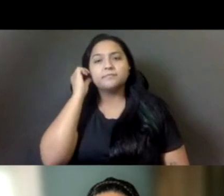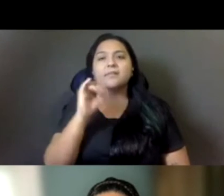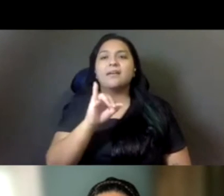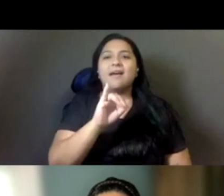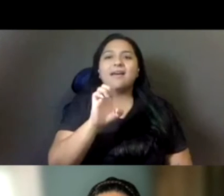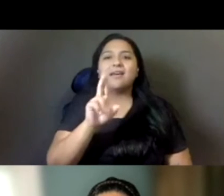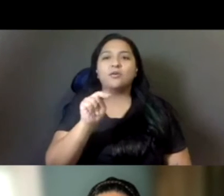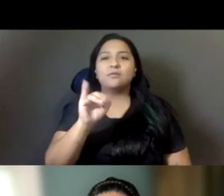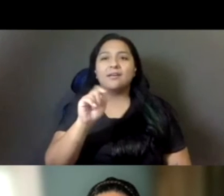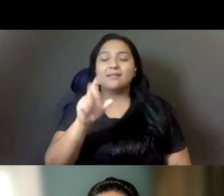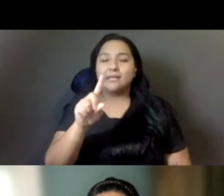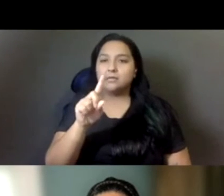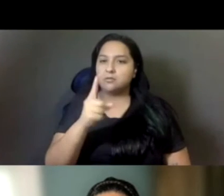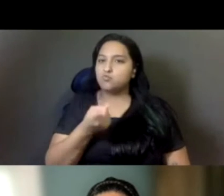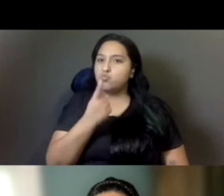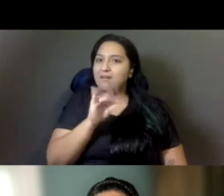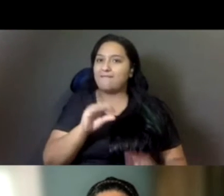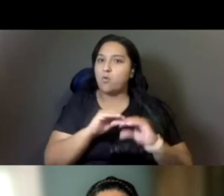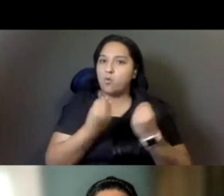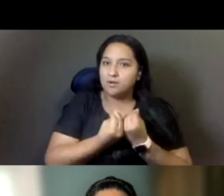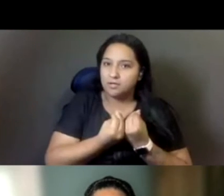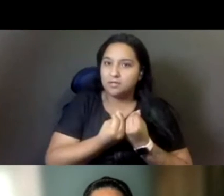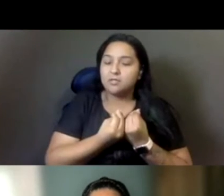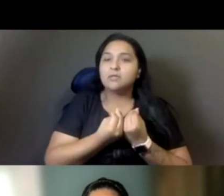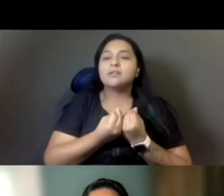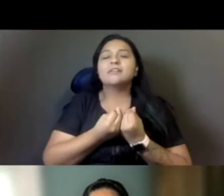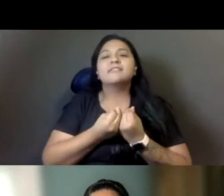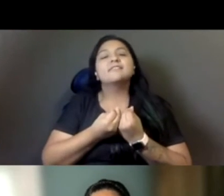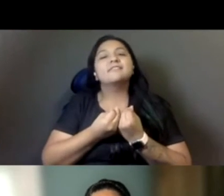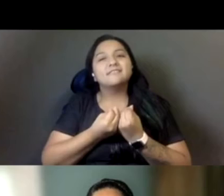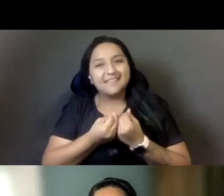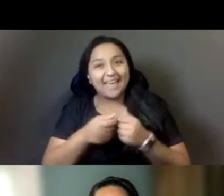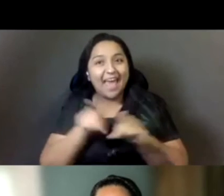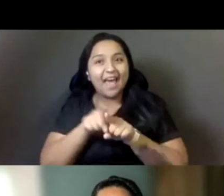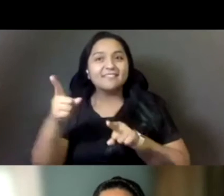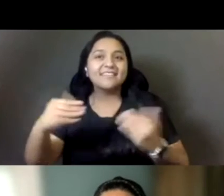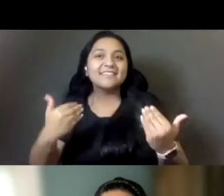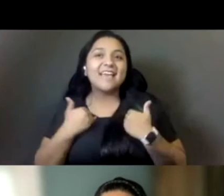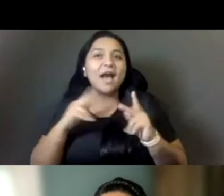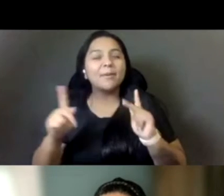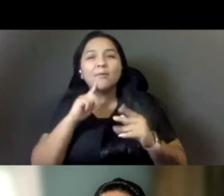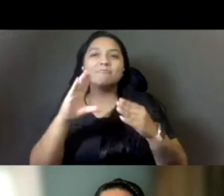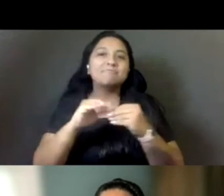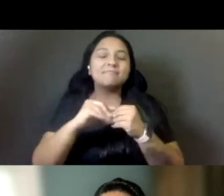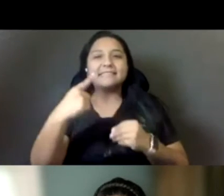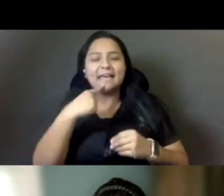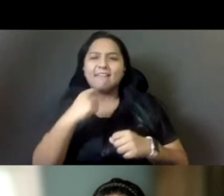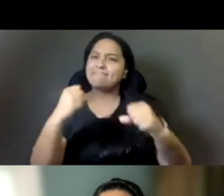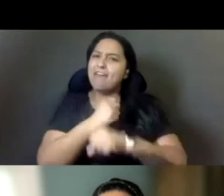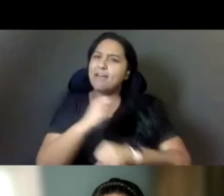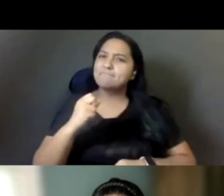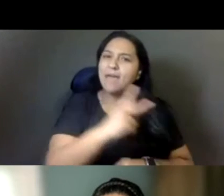to make sure as they, as the young people say, clap back or create a ground game. That's going to change the outcome.